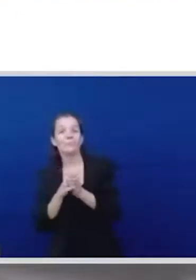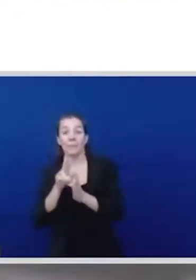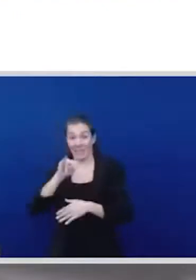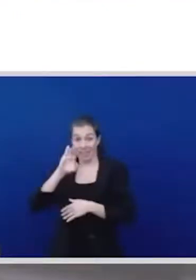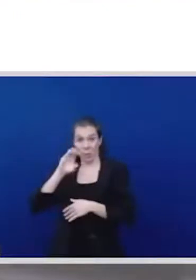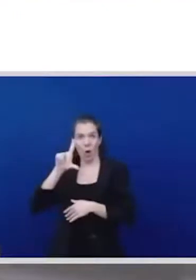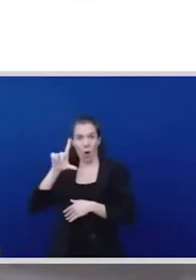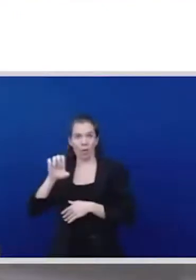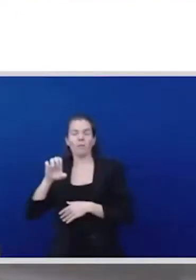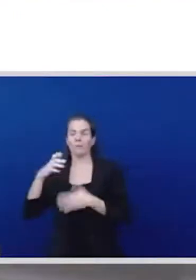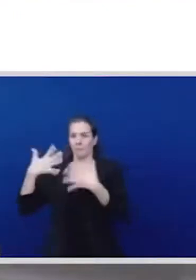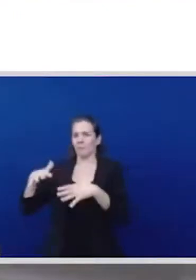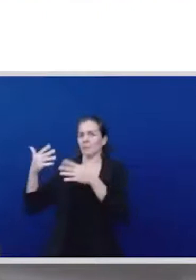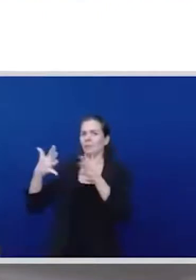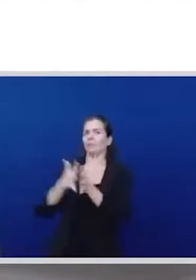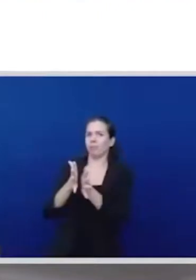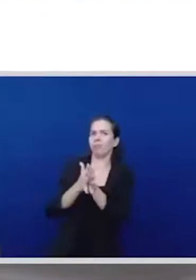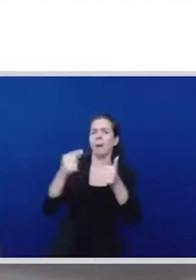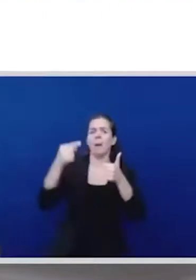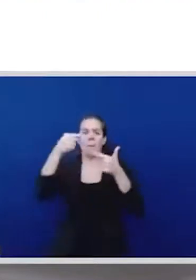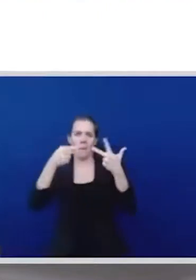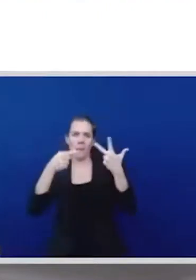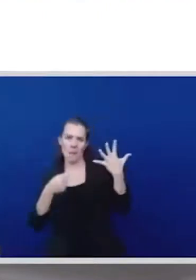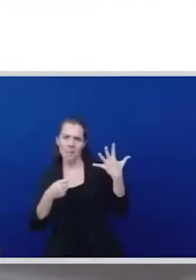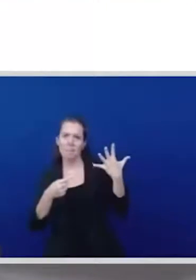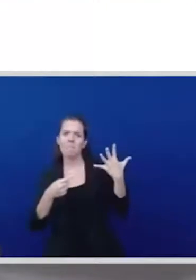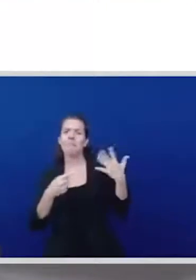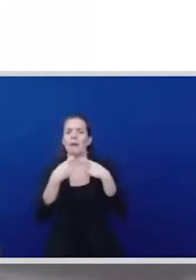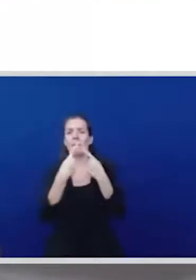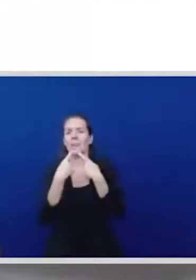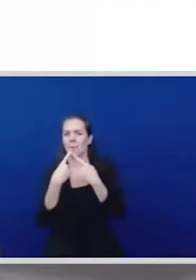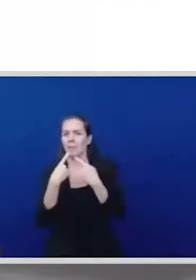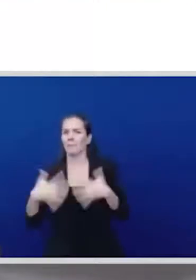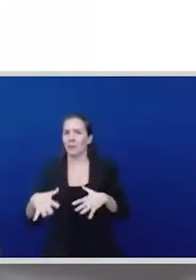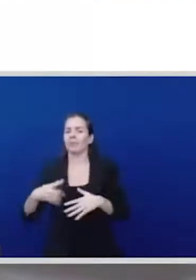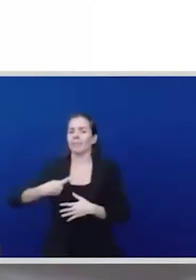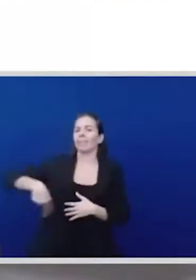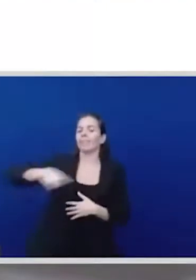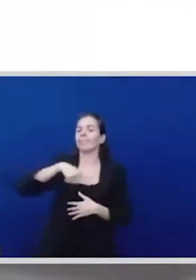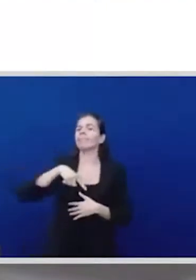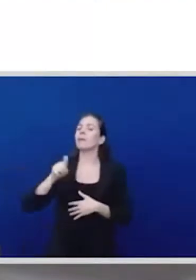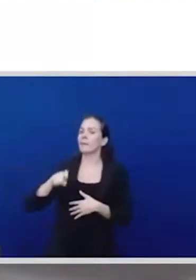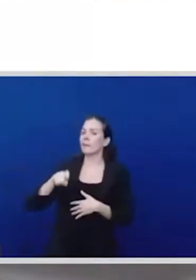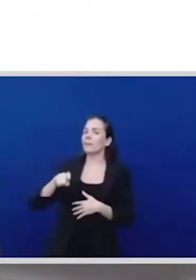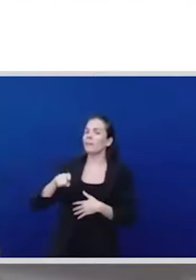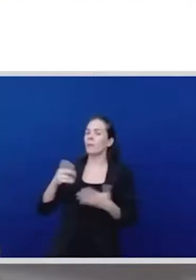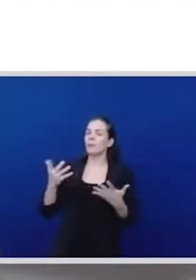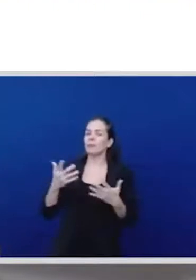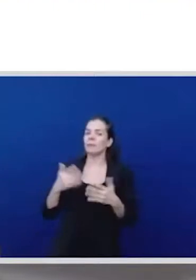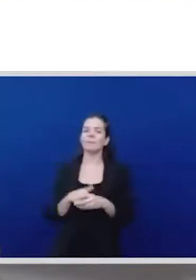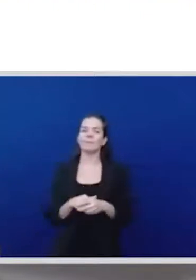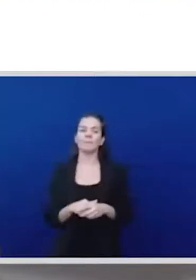need right because I don't think there are any answers to the way forward out of this